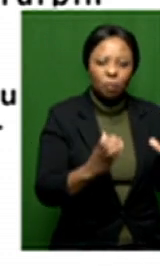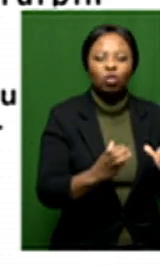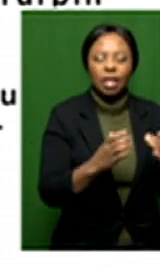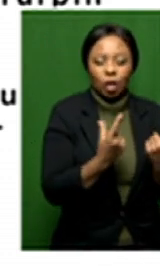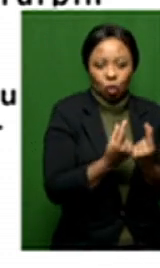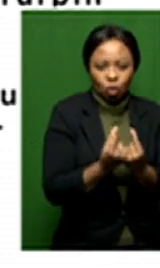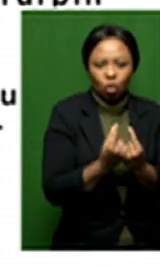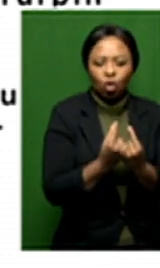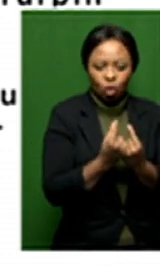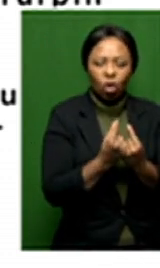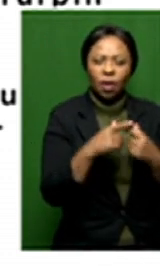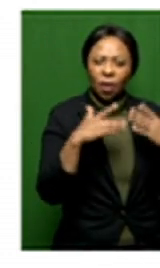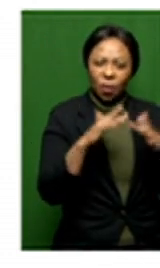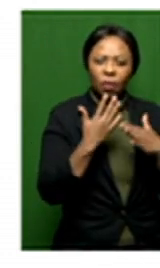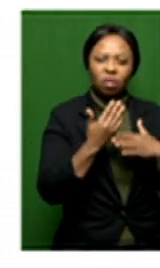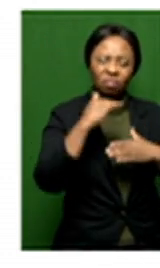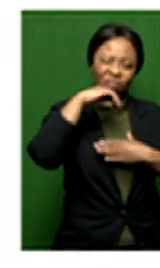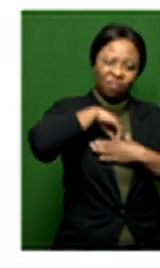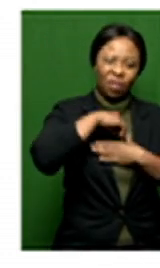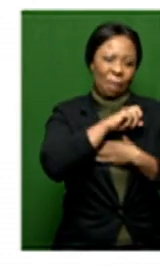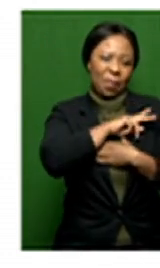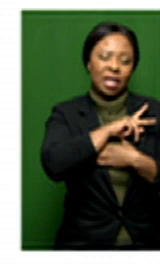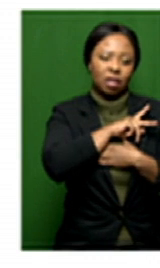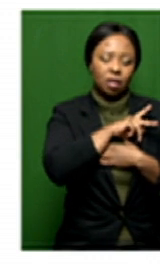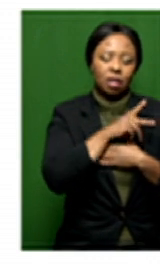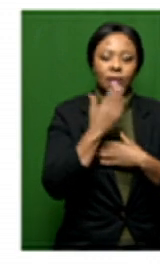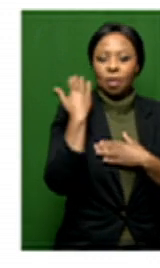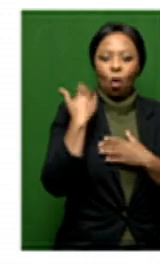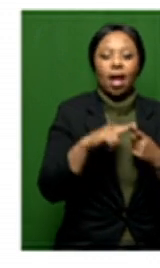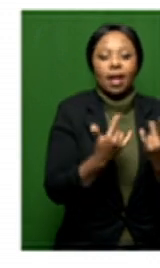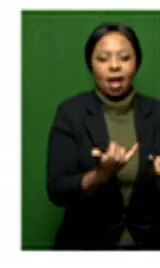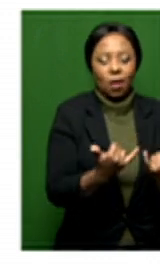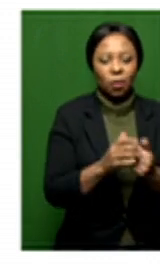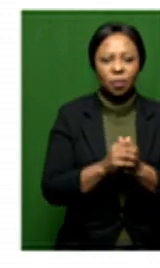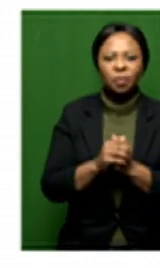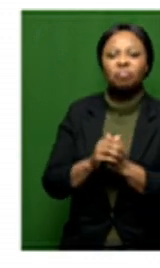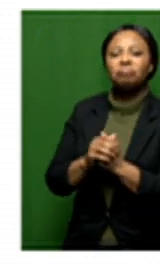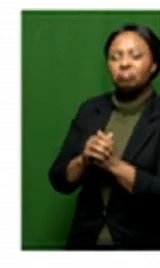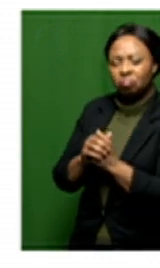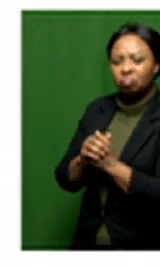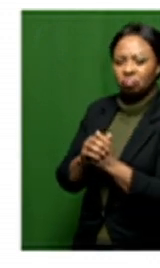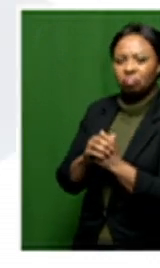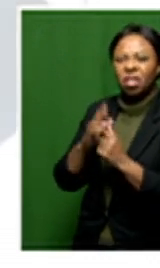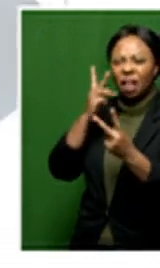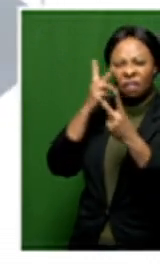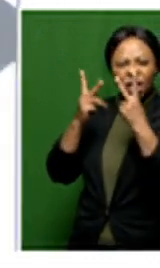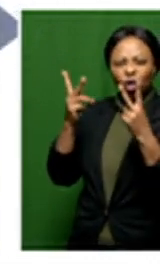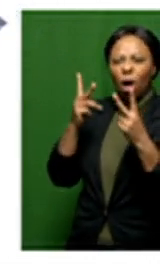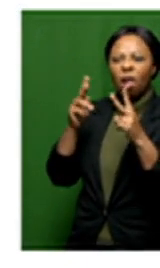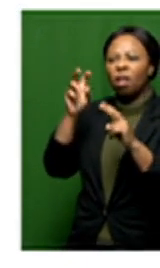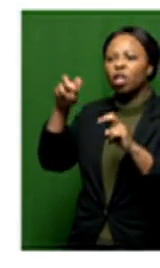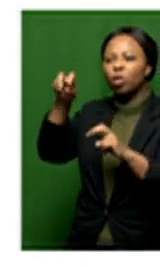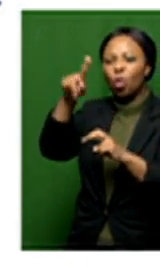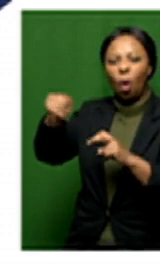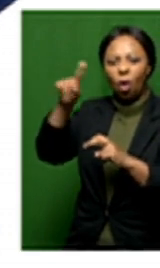deal with a very loaded and painful history as well as the present. Now, just give us a visual tour of what art patrons can